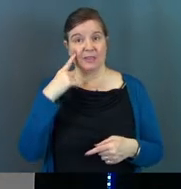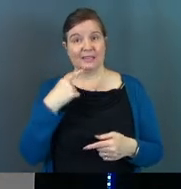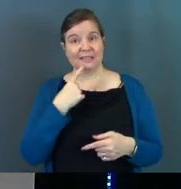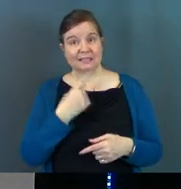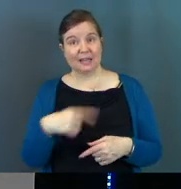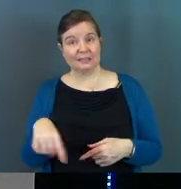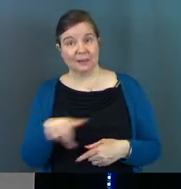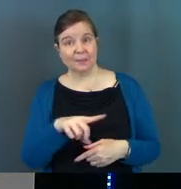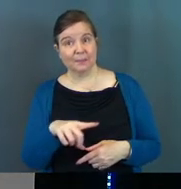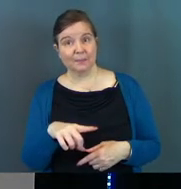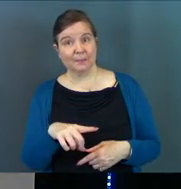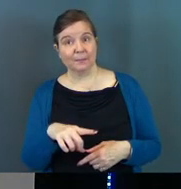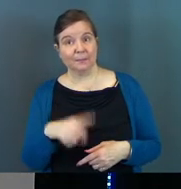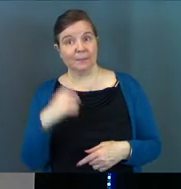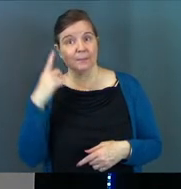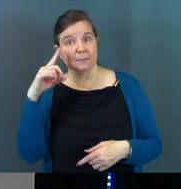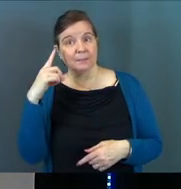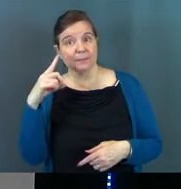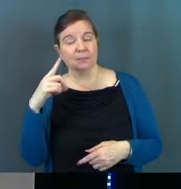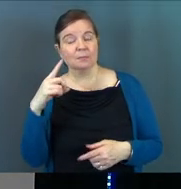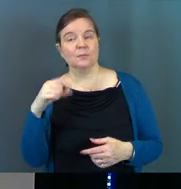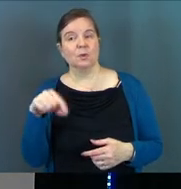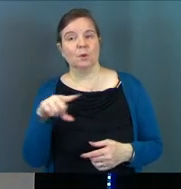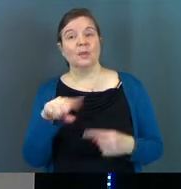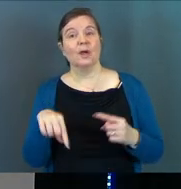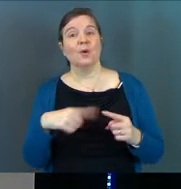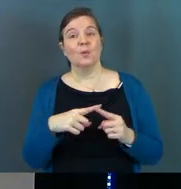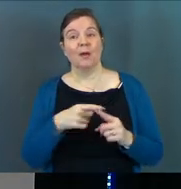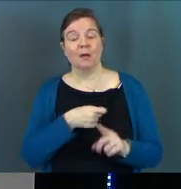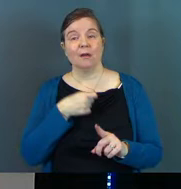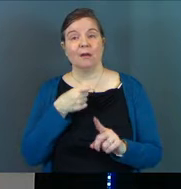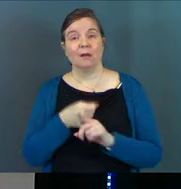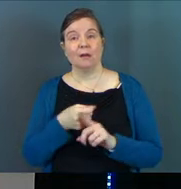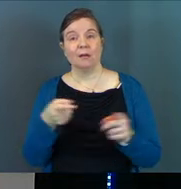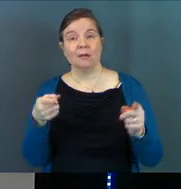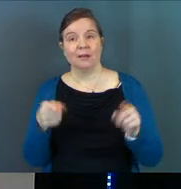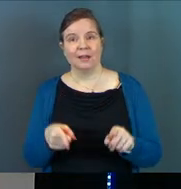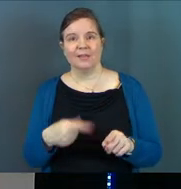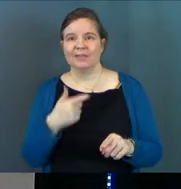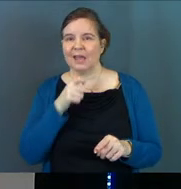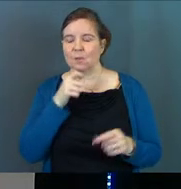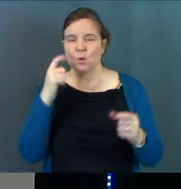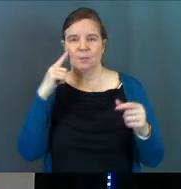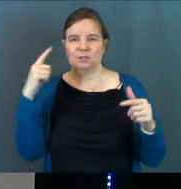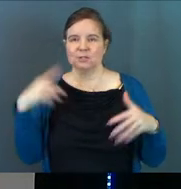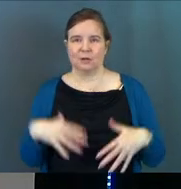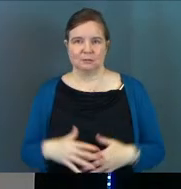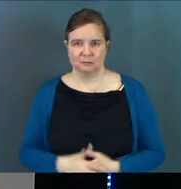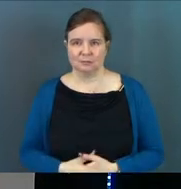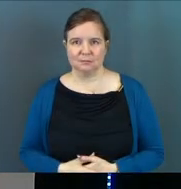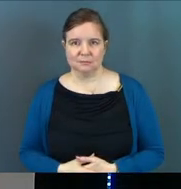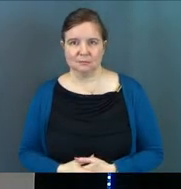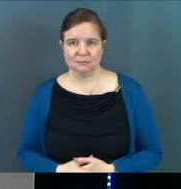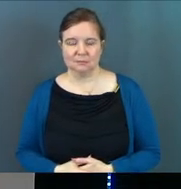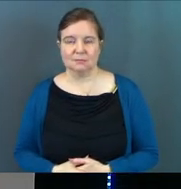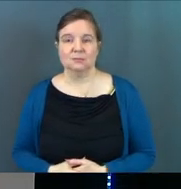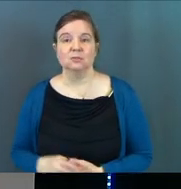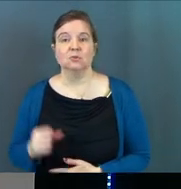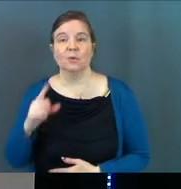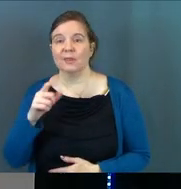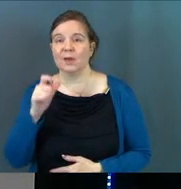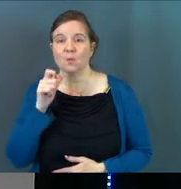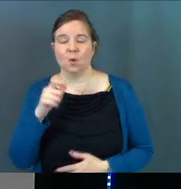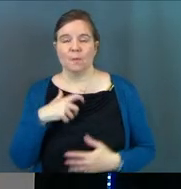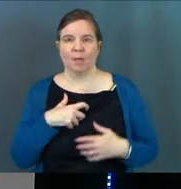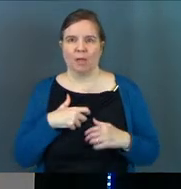think he tells them so that when it comes, they won't be shocked and so that